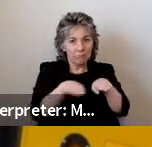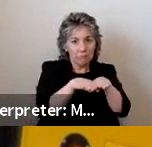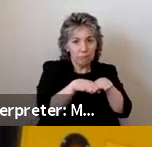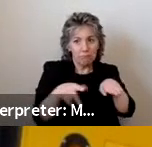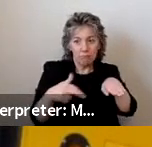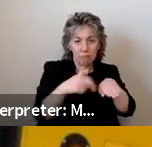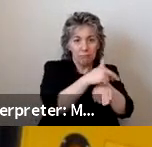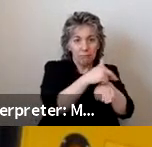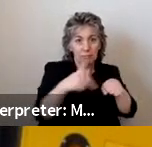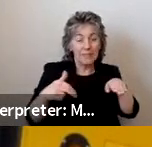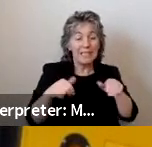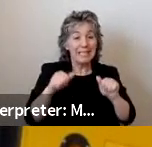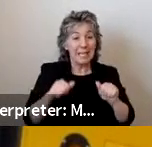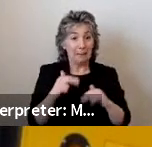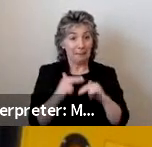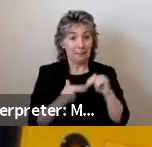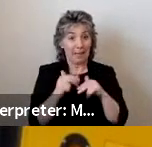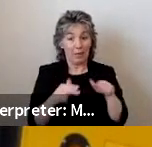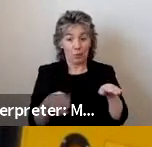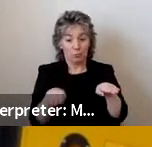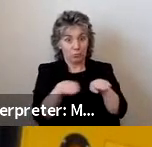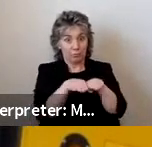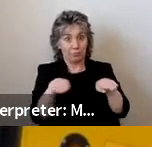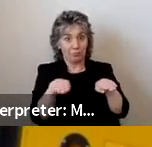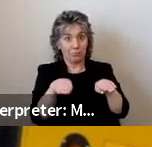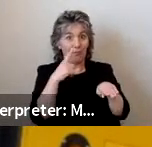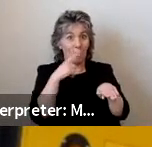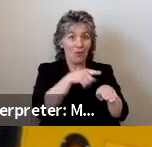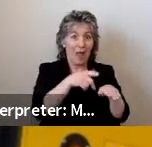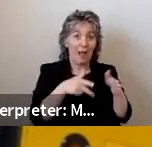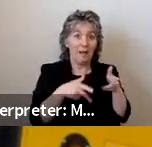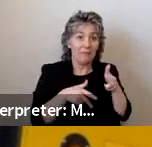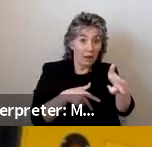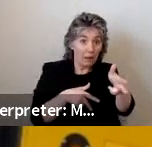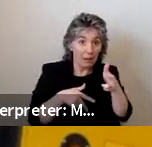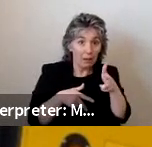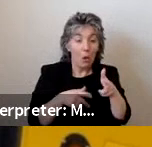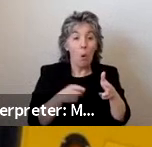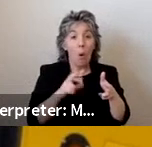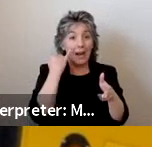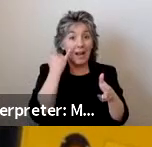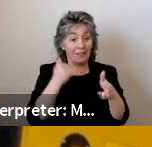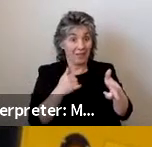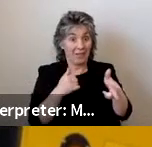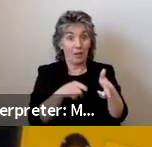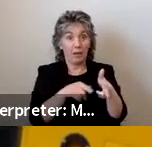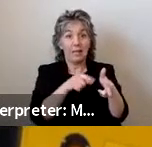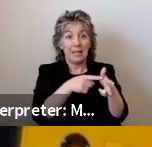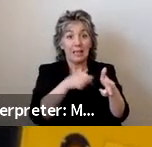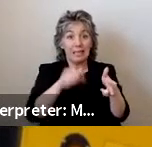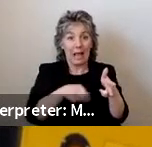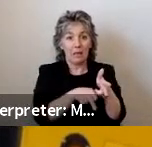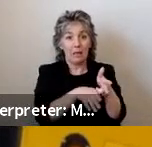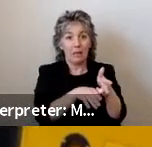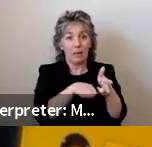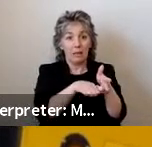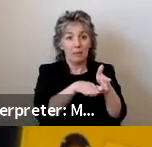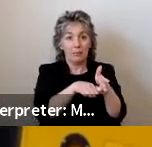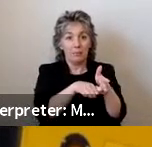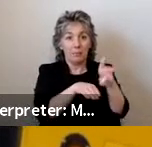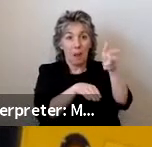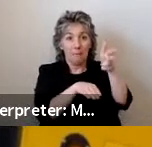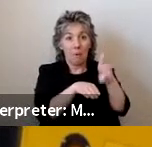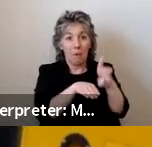constructed to match the height of the vehicle or vehicles with adjustable ride heights could raise or lower themselves to meet various boarding